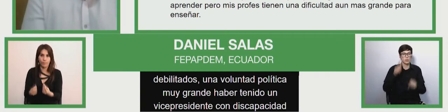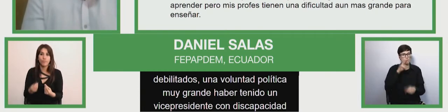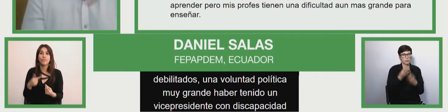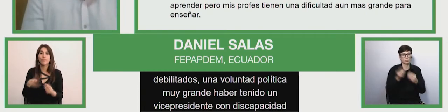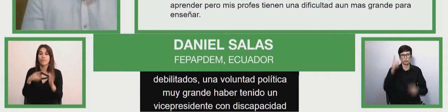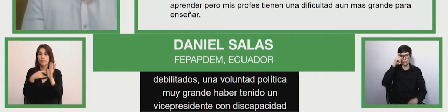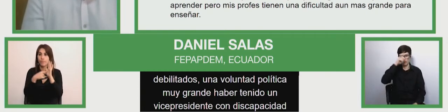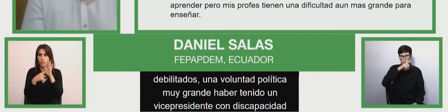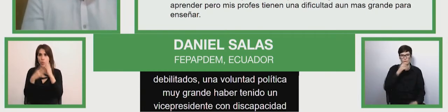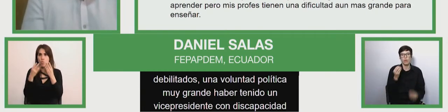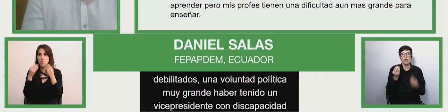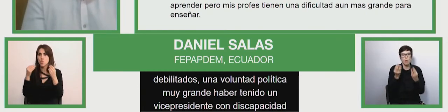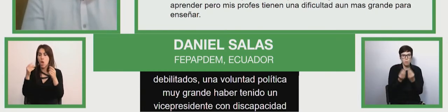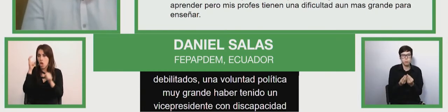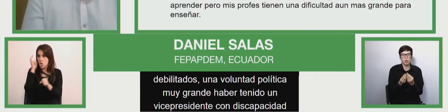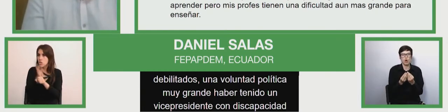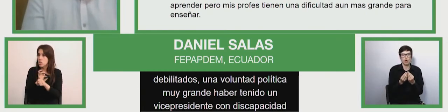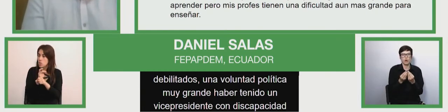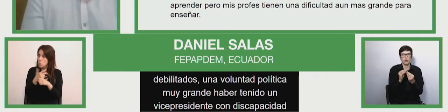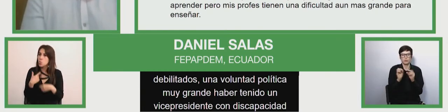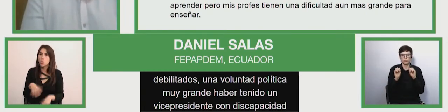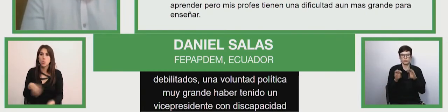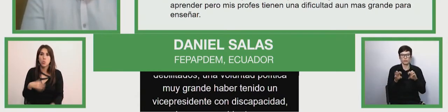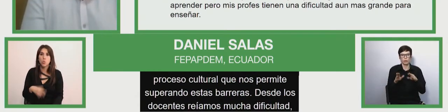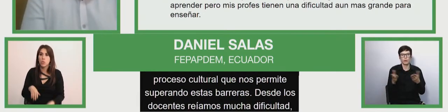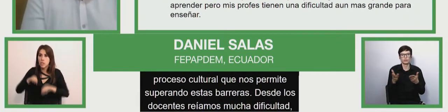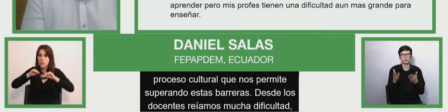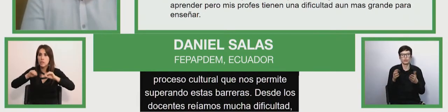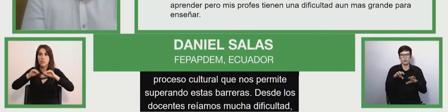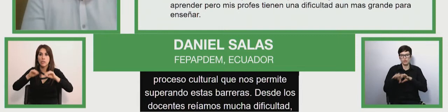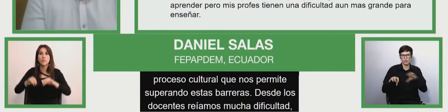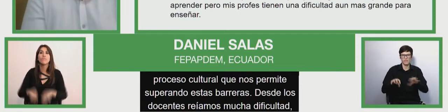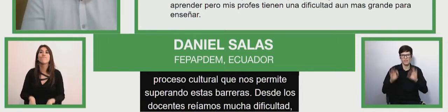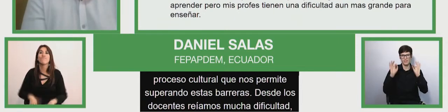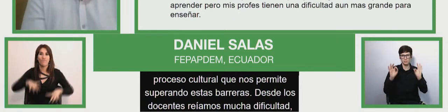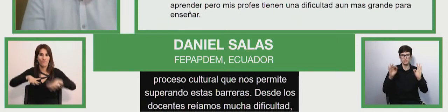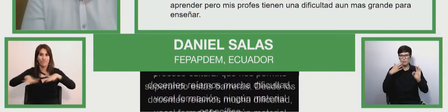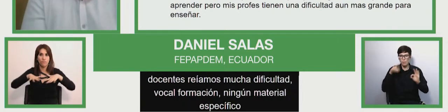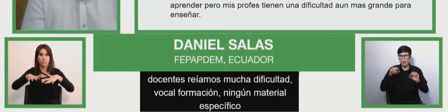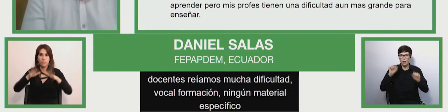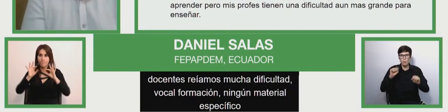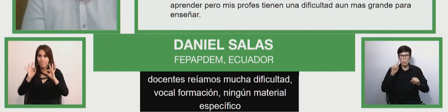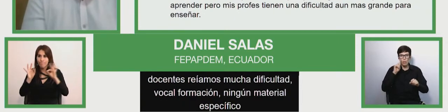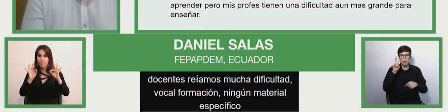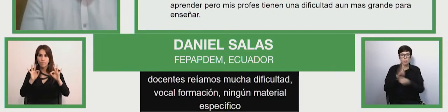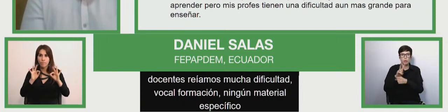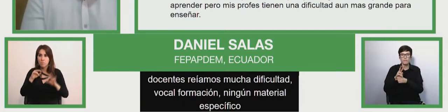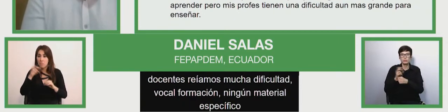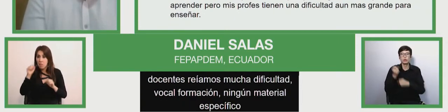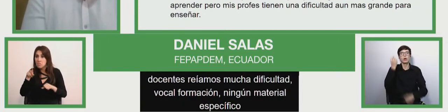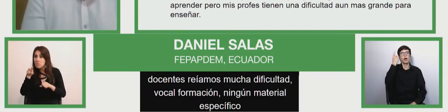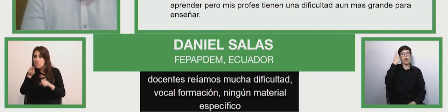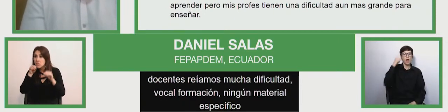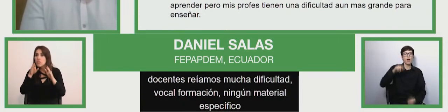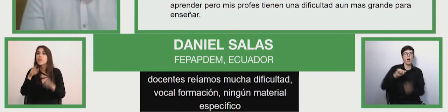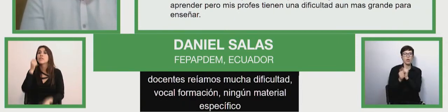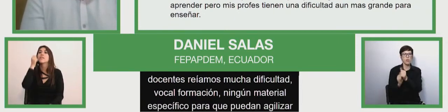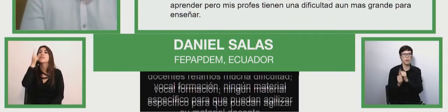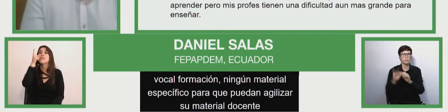scare formation not no specific material for them to use that their material no support